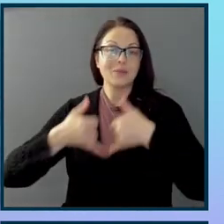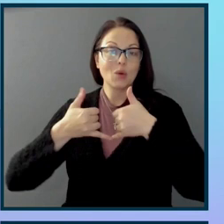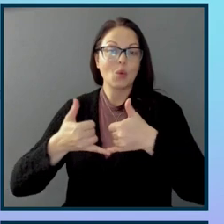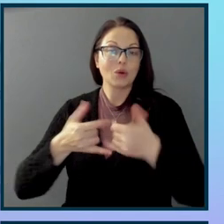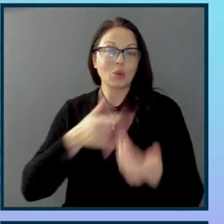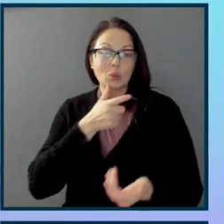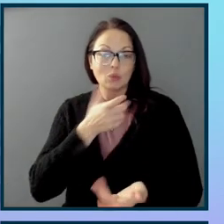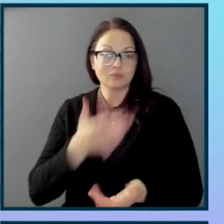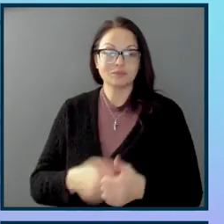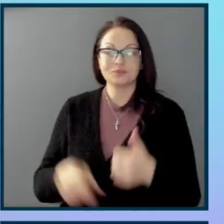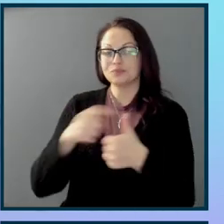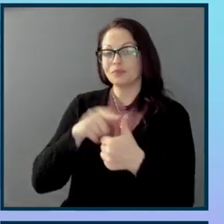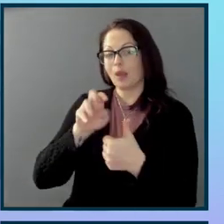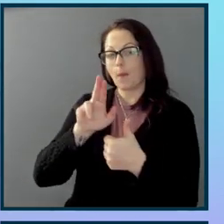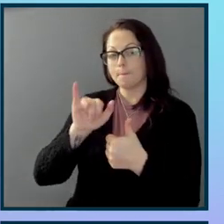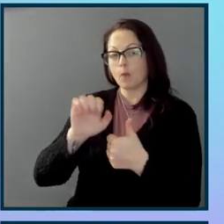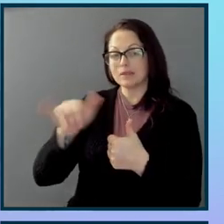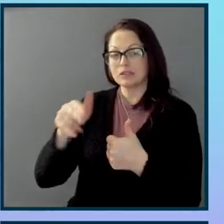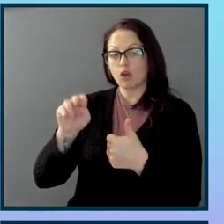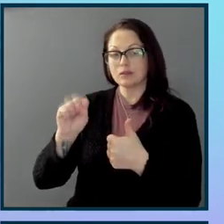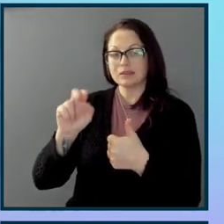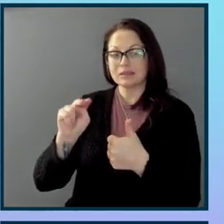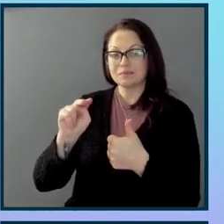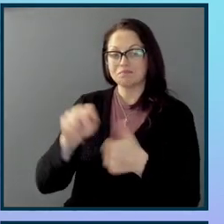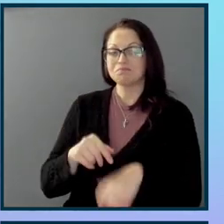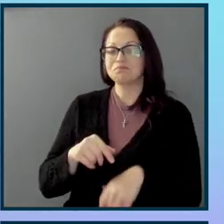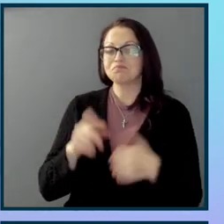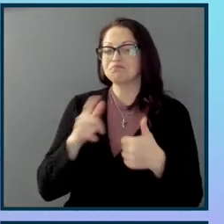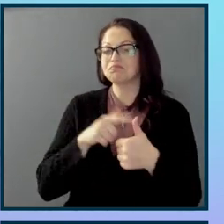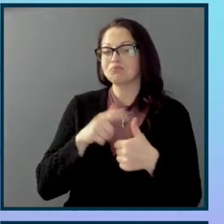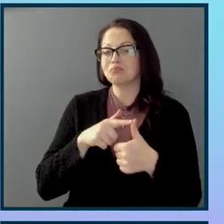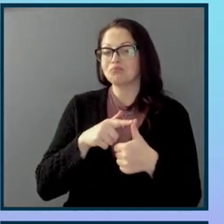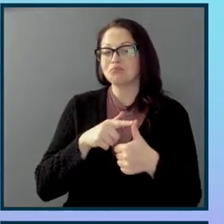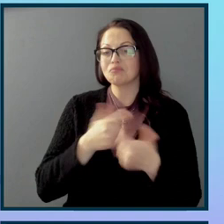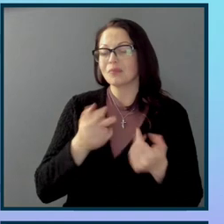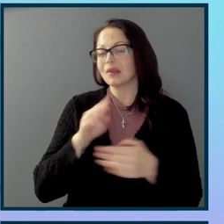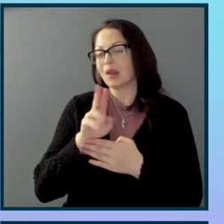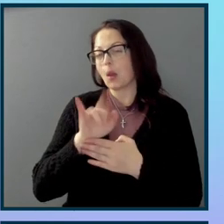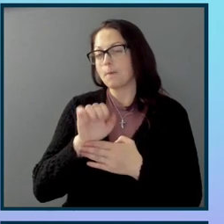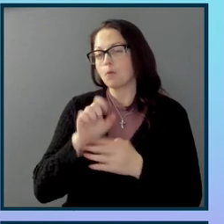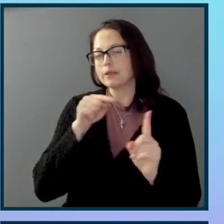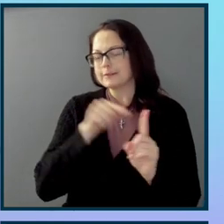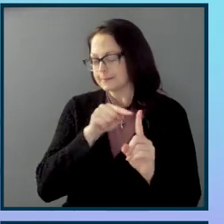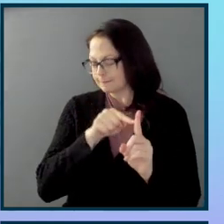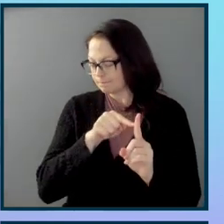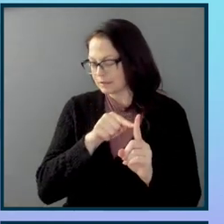Bryce Johnson. Bryce Johnson is somebody who actually,